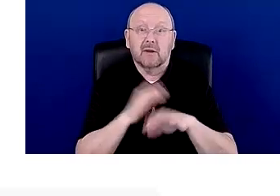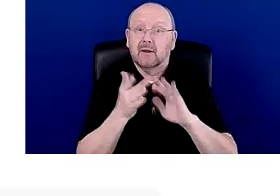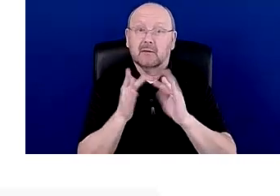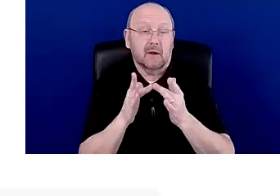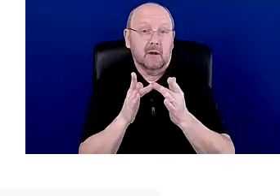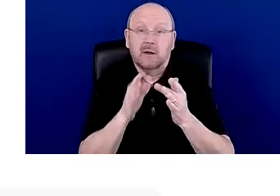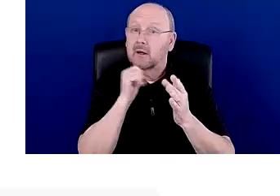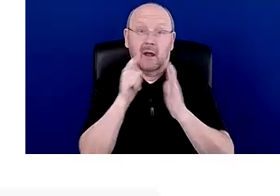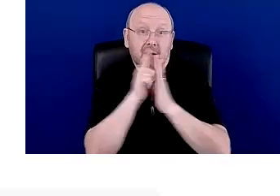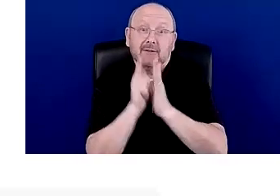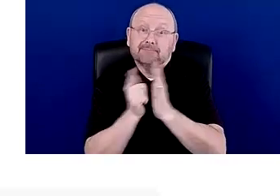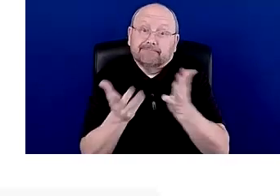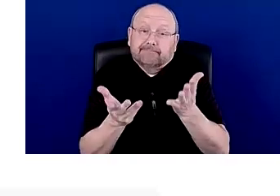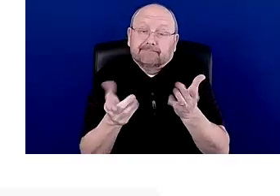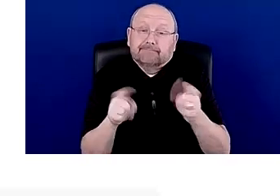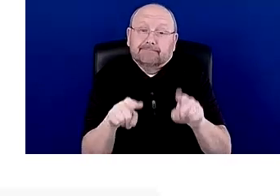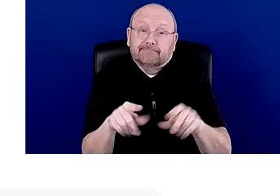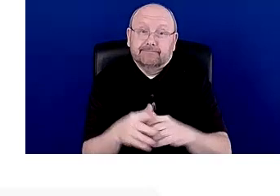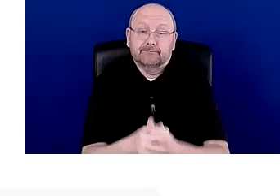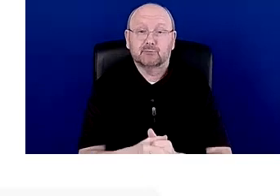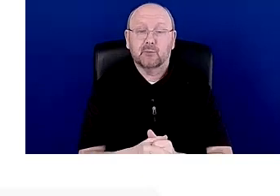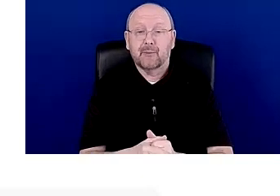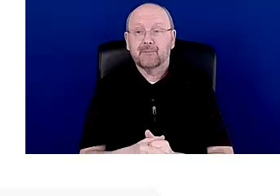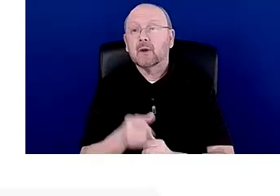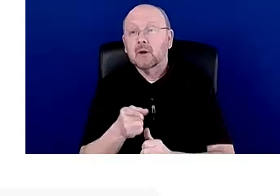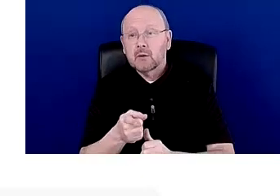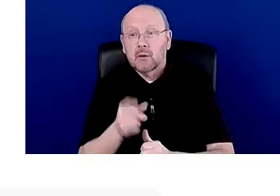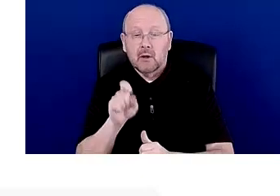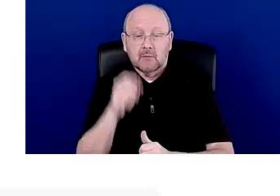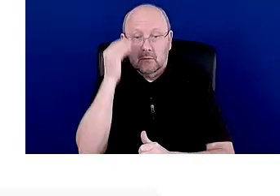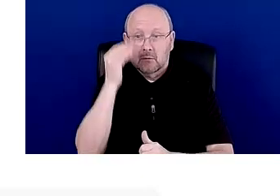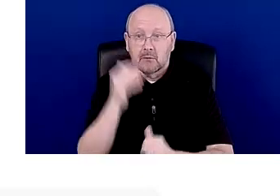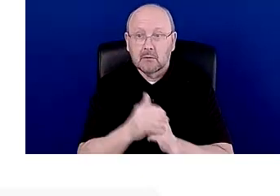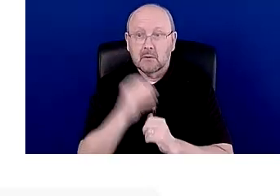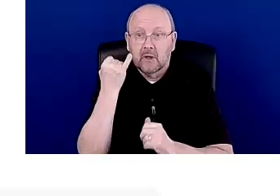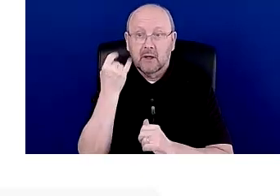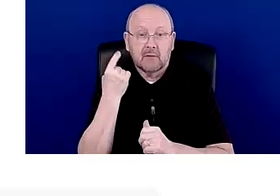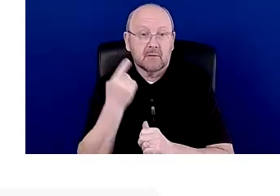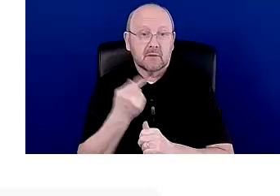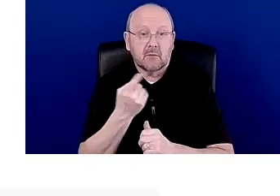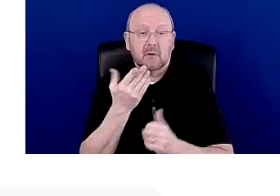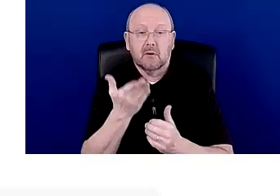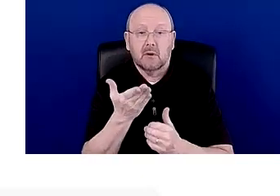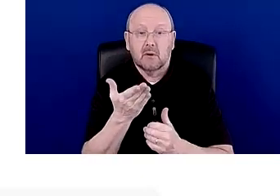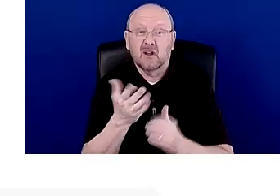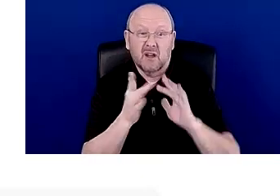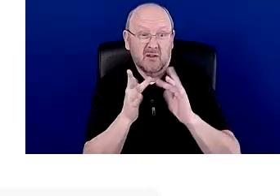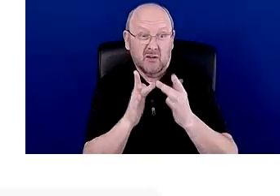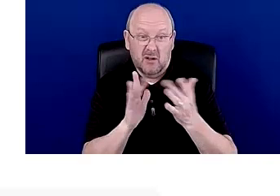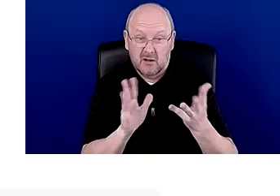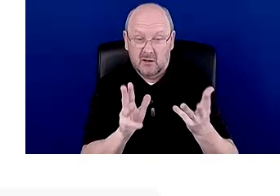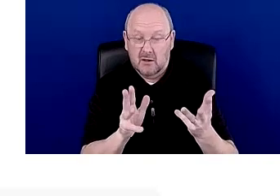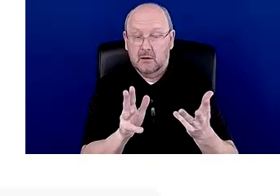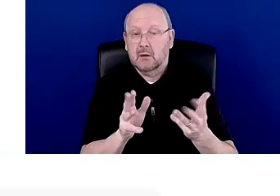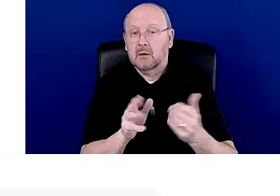So you just have to know that if something is online, if you